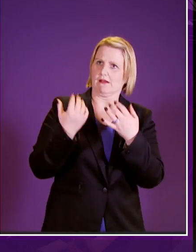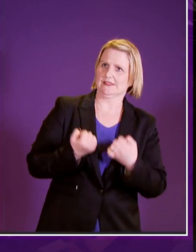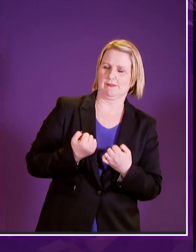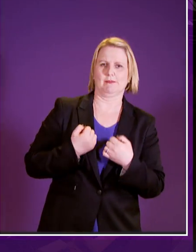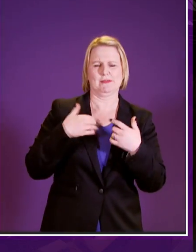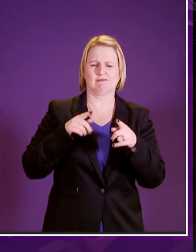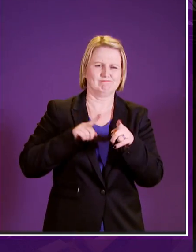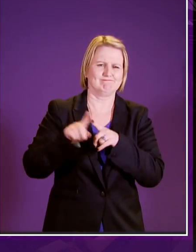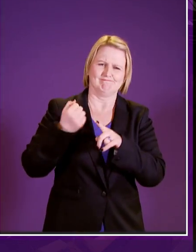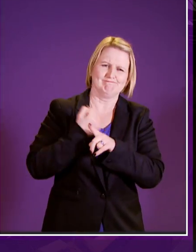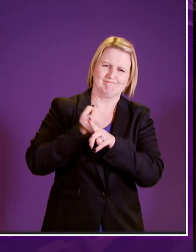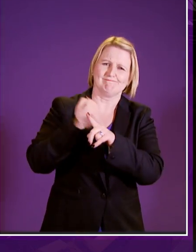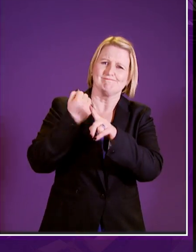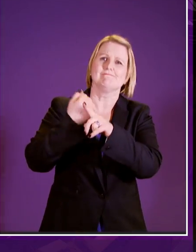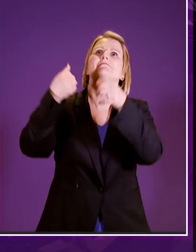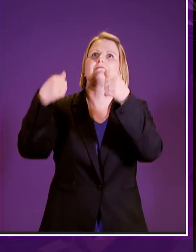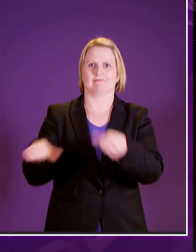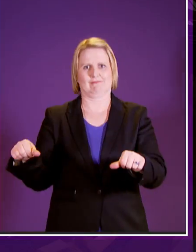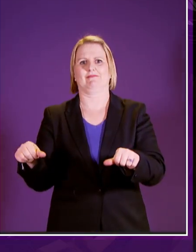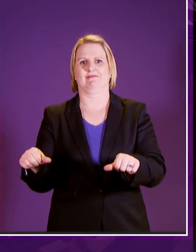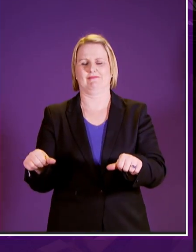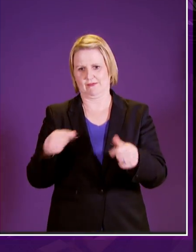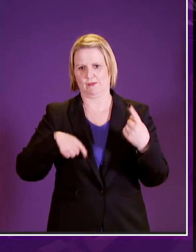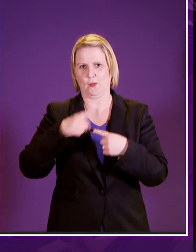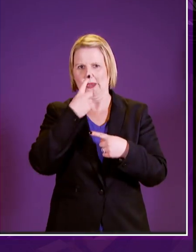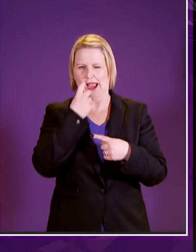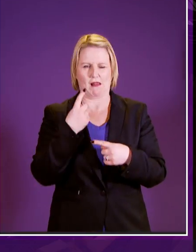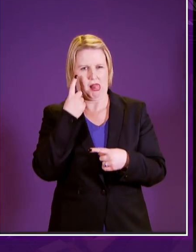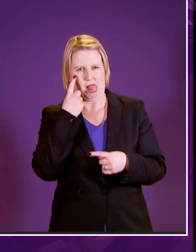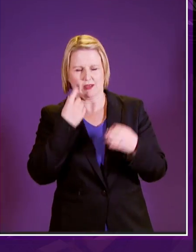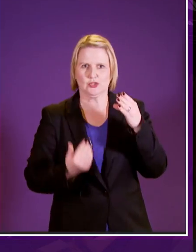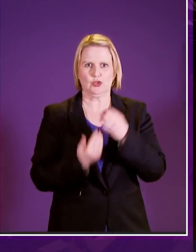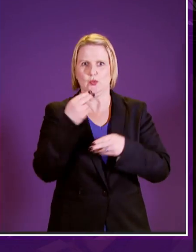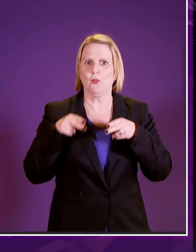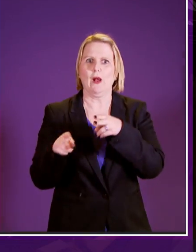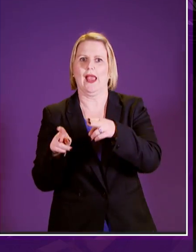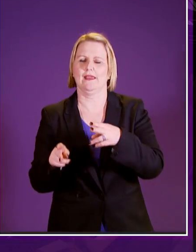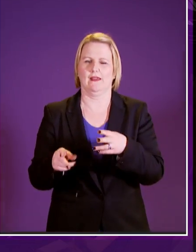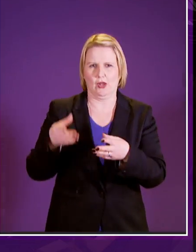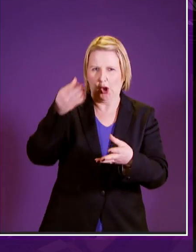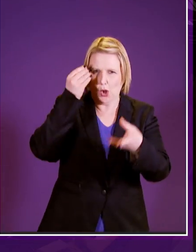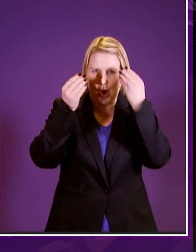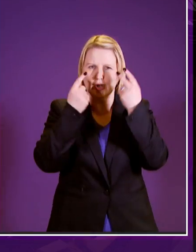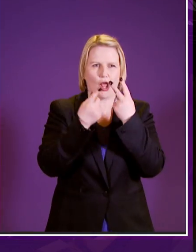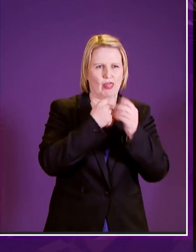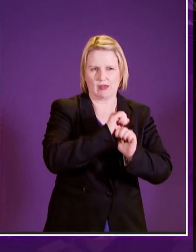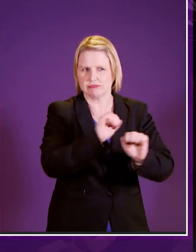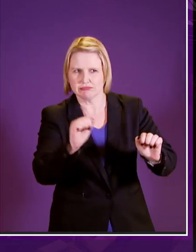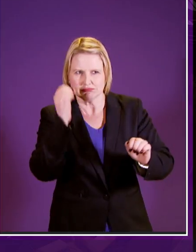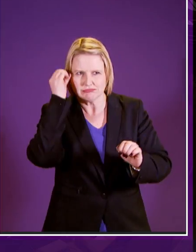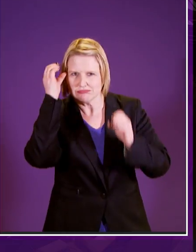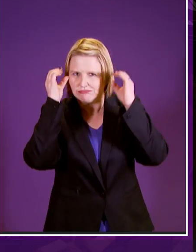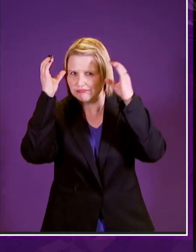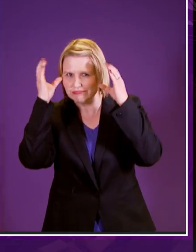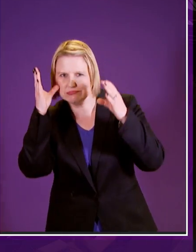for a number of years it will allow us to experiment to try something new it will allow us to learn from others experience and to